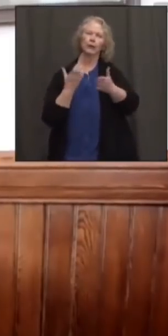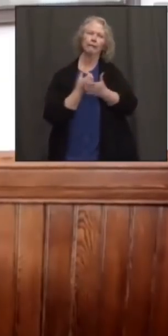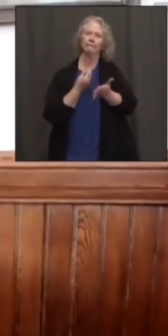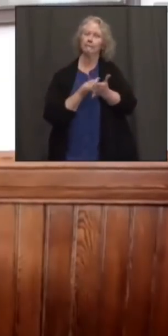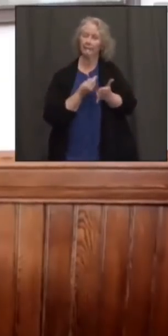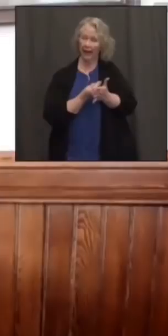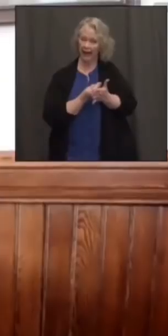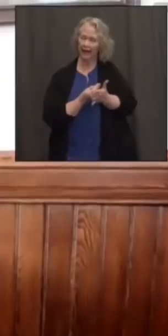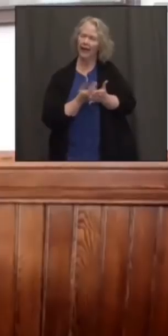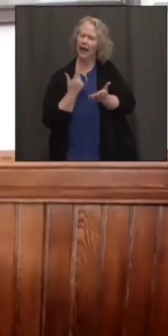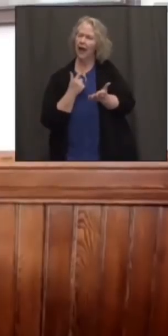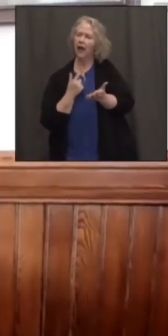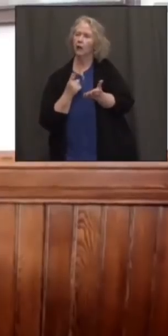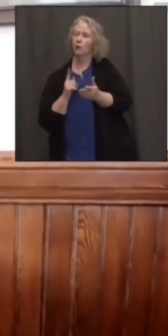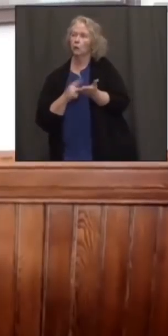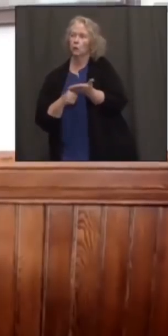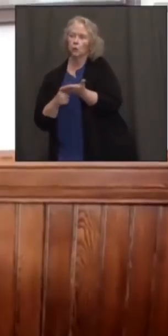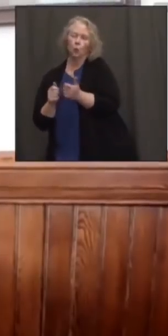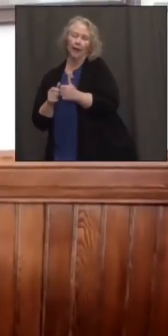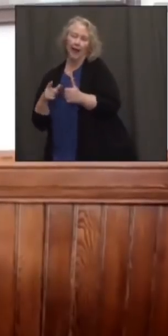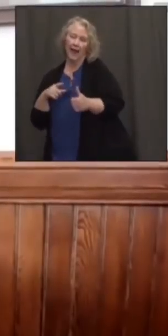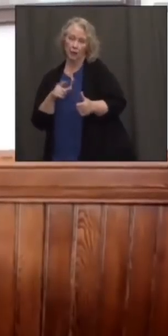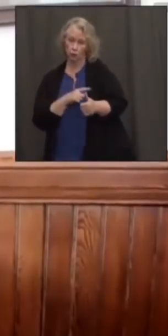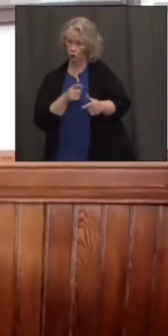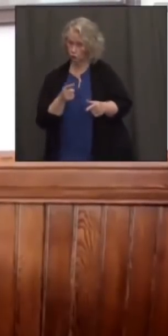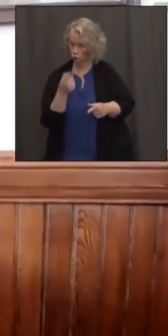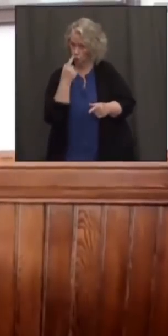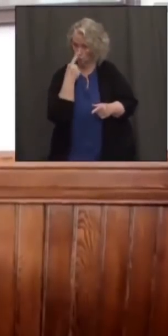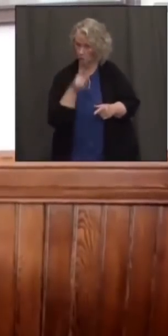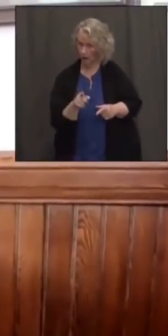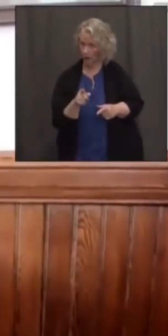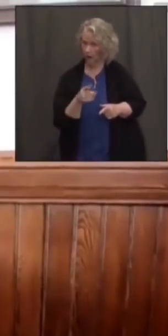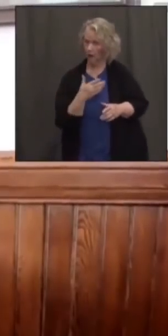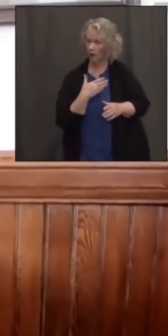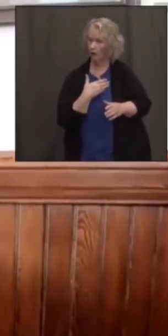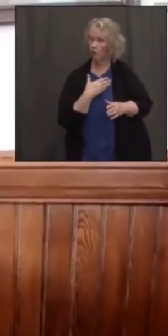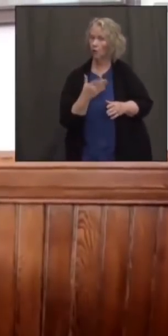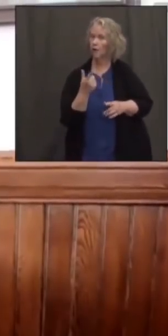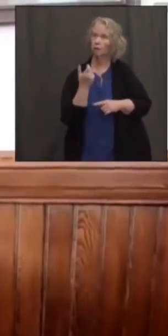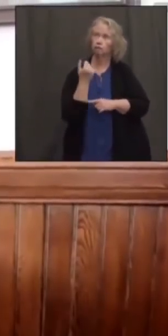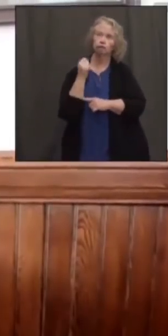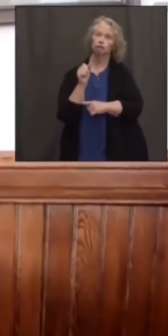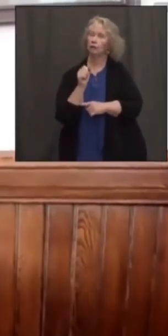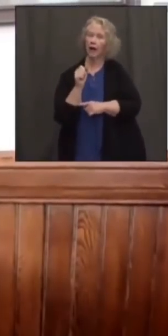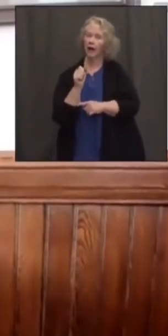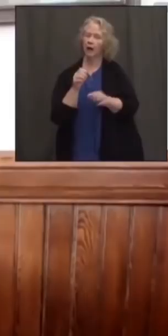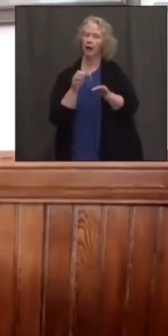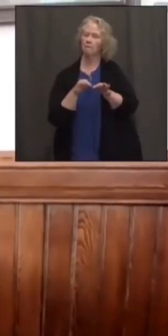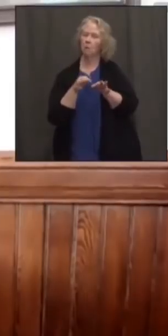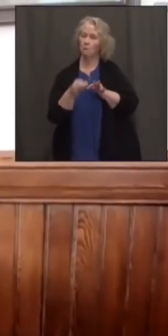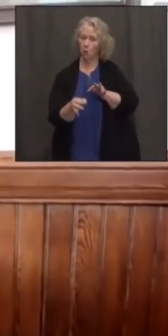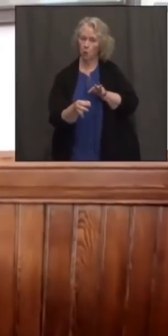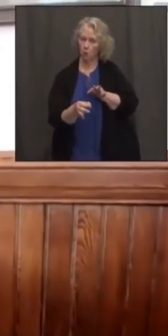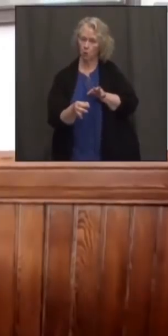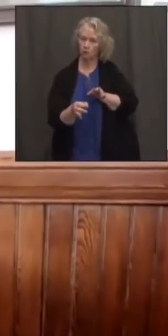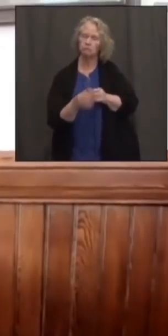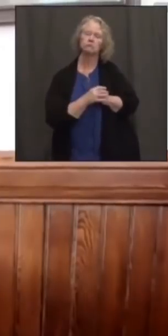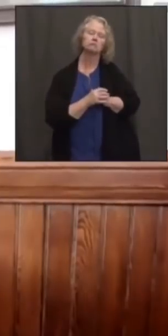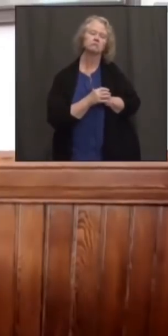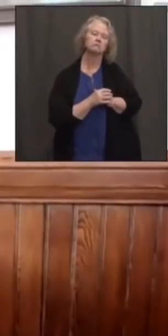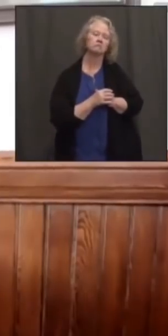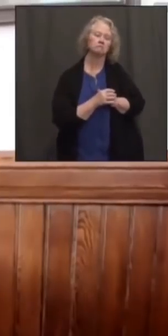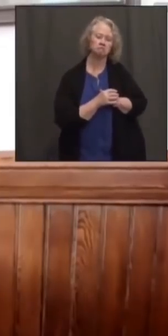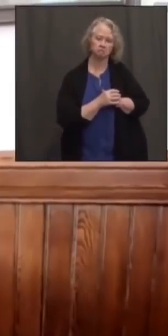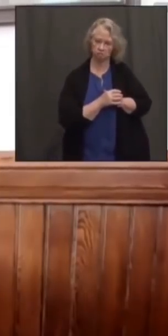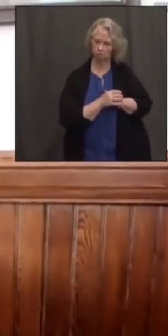have discussions with the legislature that they will postpone their strike notice that was supposed to be set for tomorrow. As